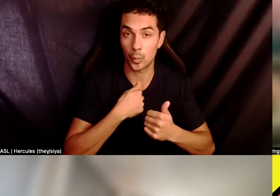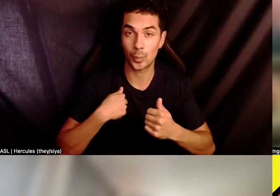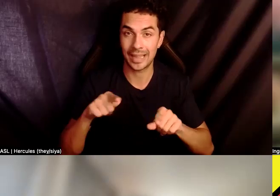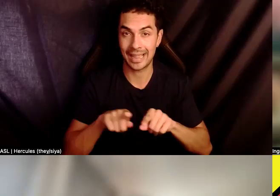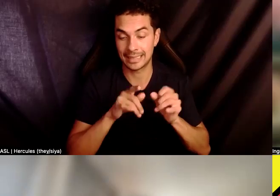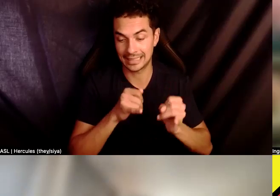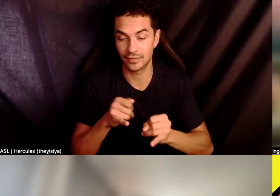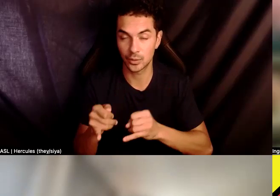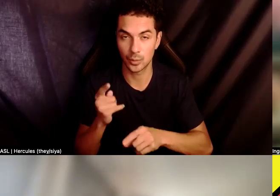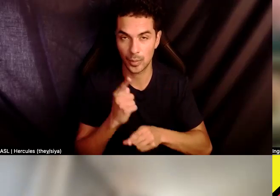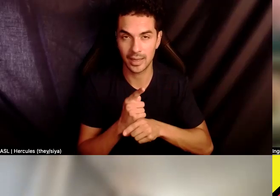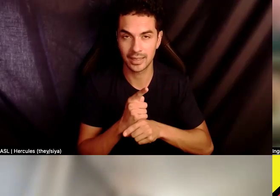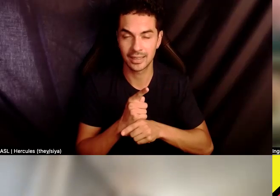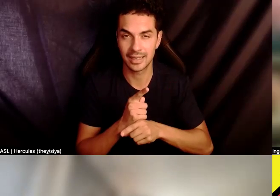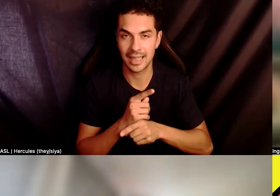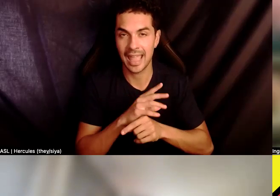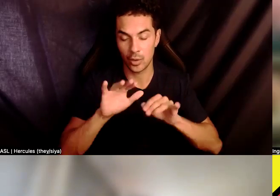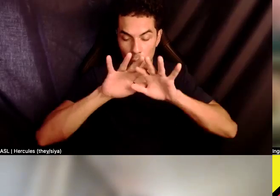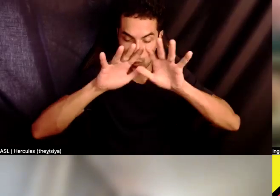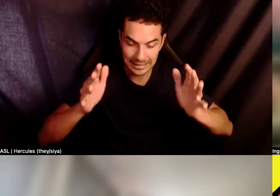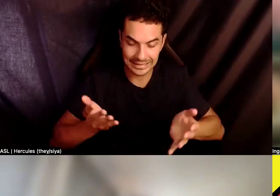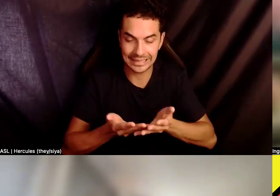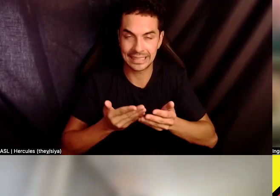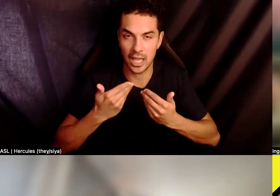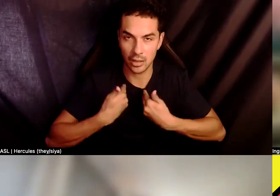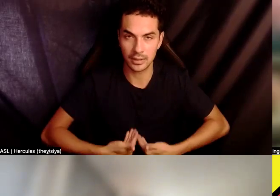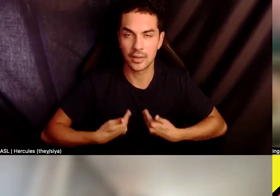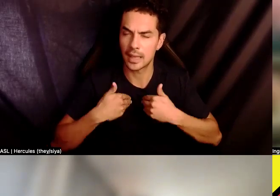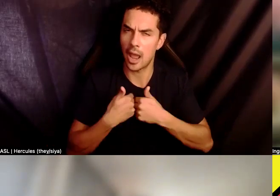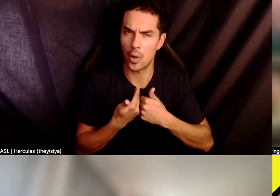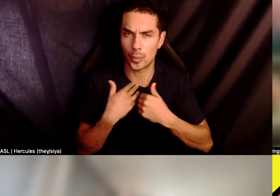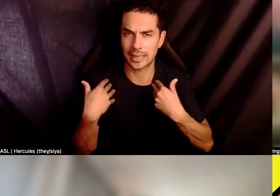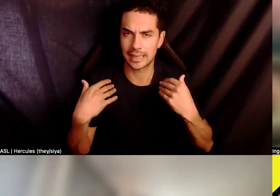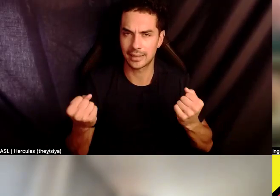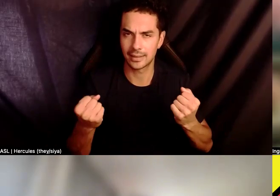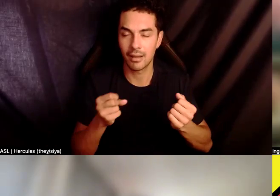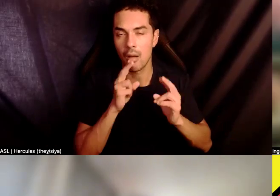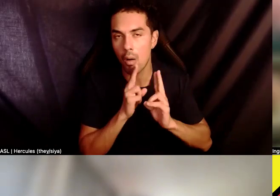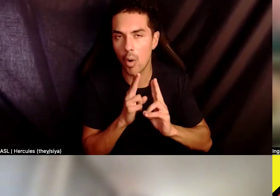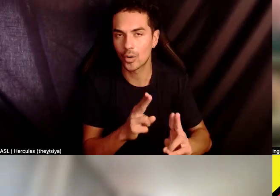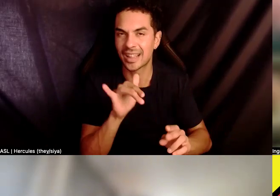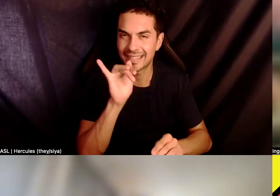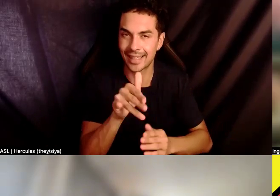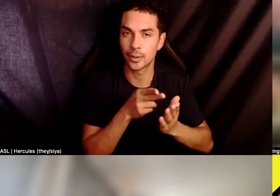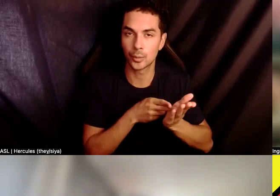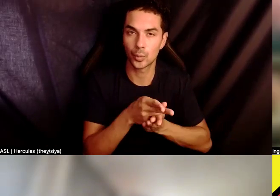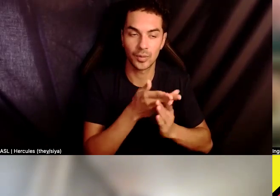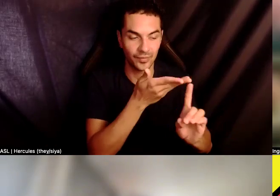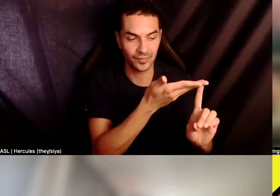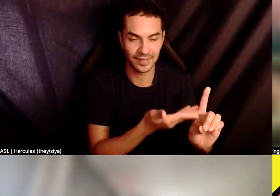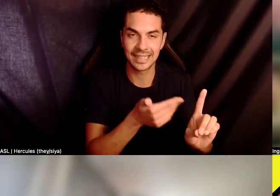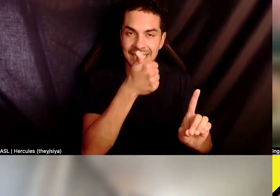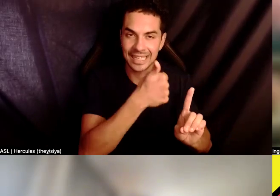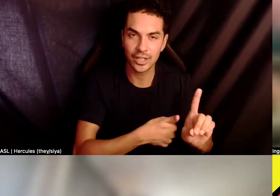individually, right. And then holistically. So really, um, honoring the, um, truth of the survivor and, um,